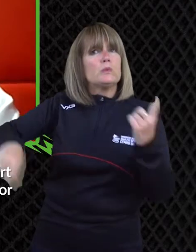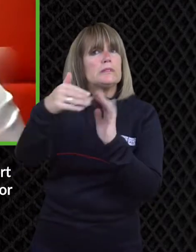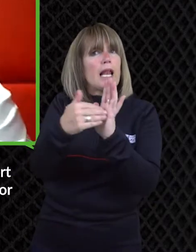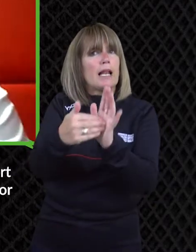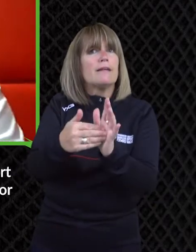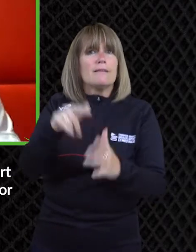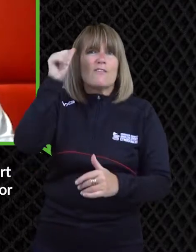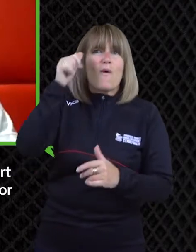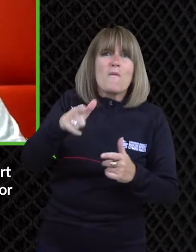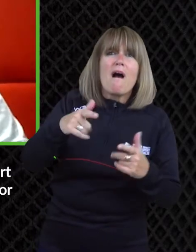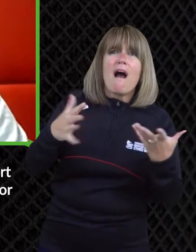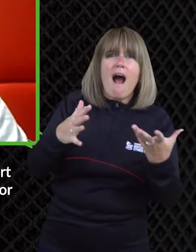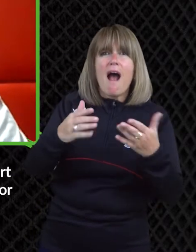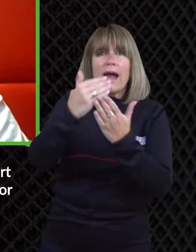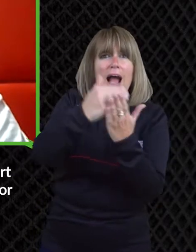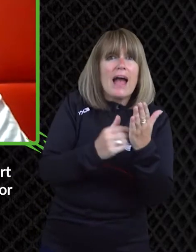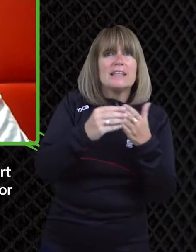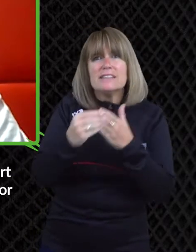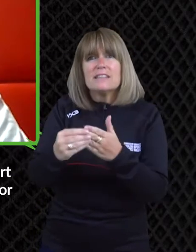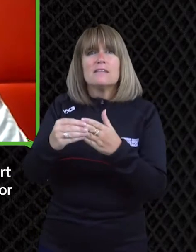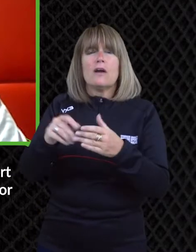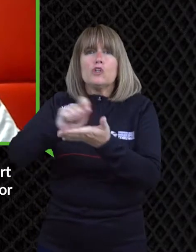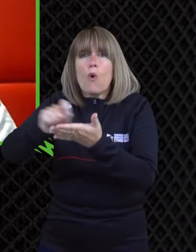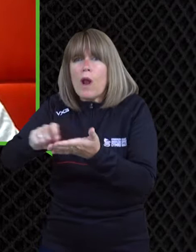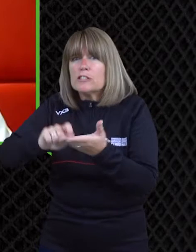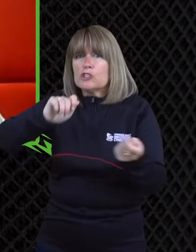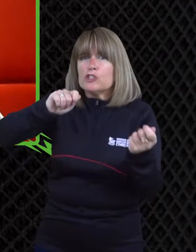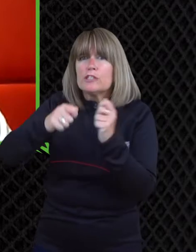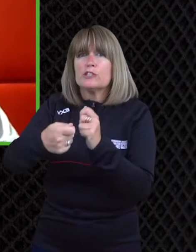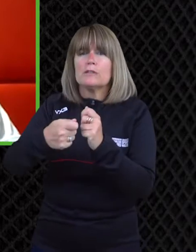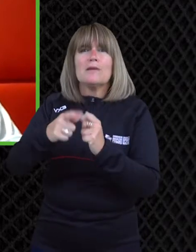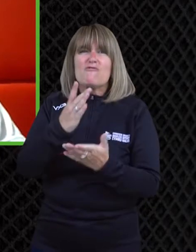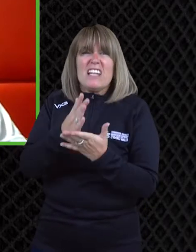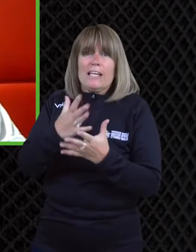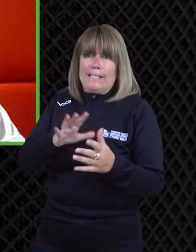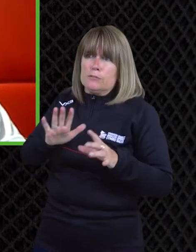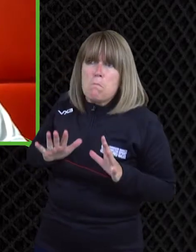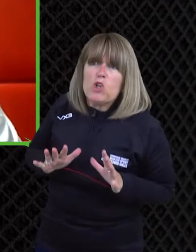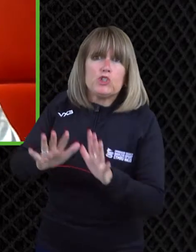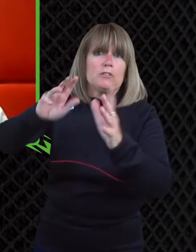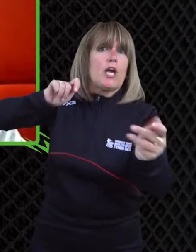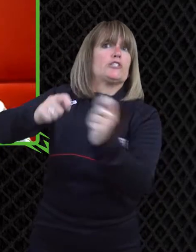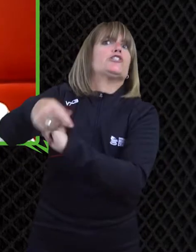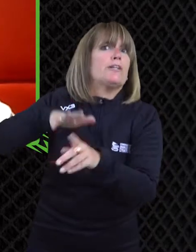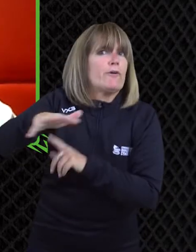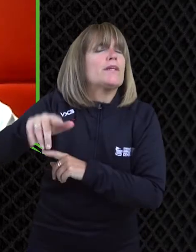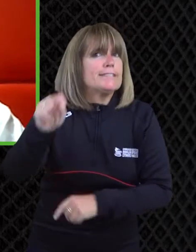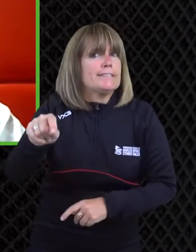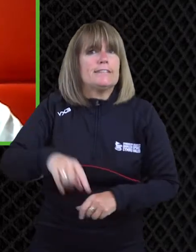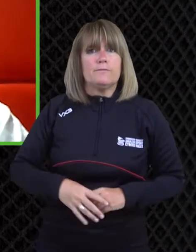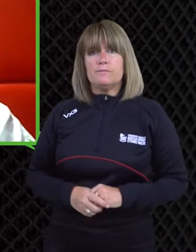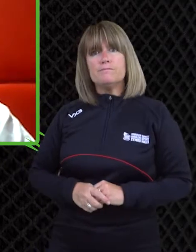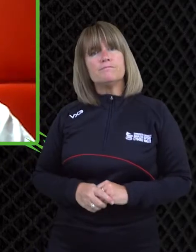or sports department interested in the language around disability sport i know there have been numerous style guides done um